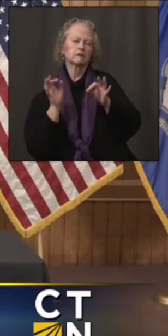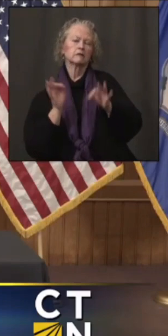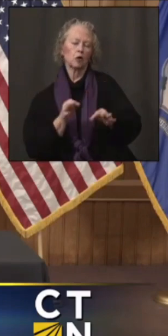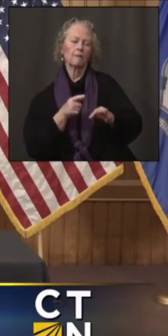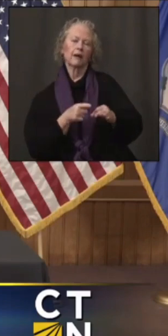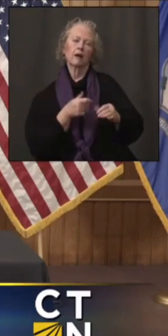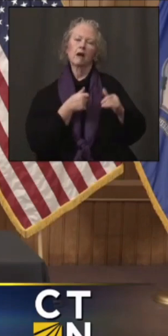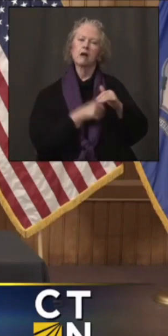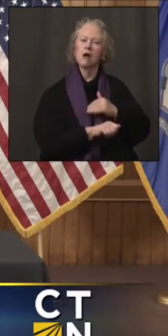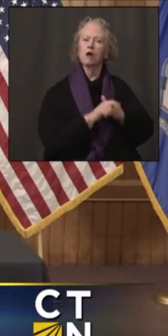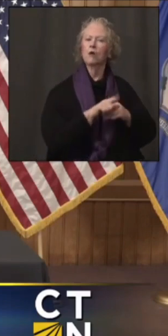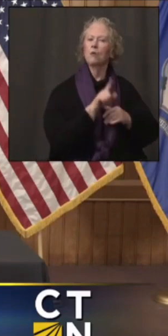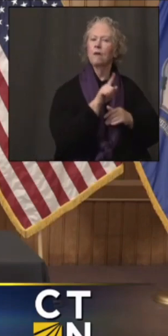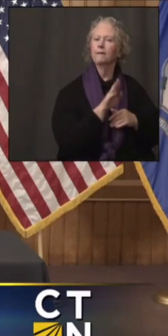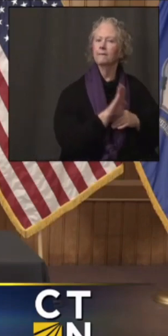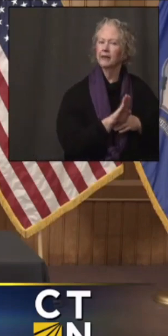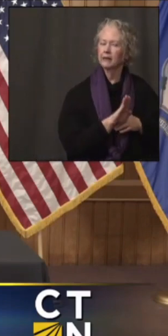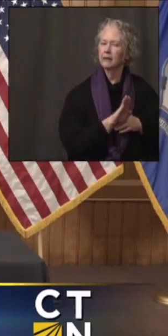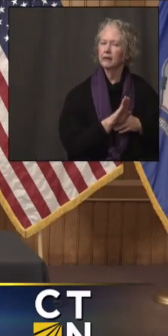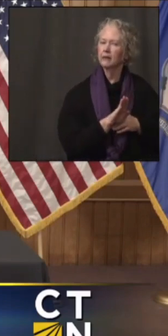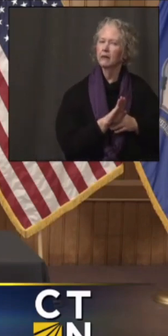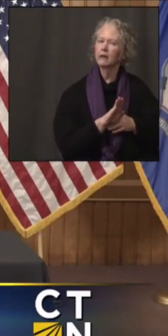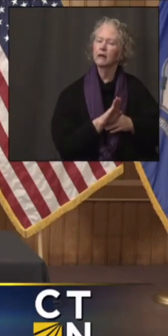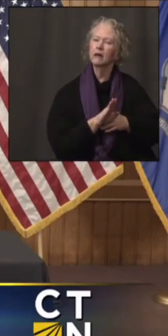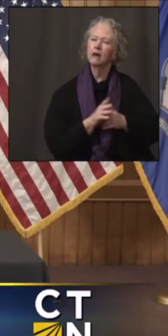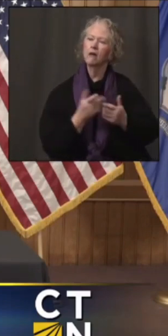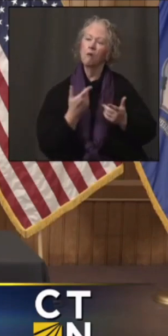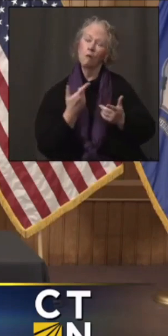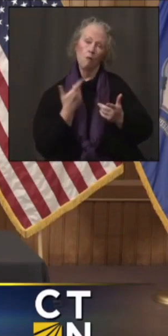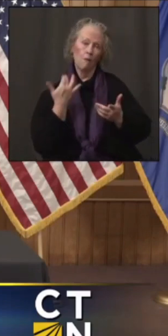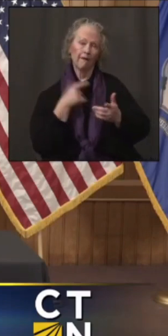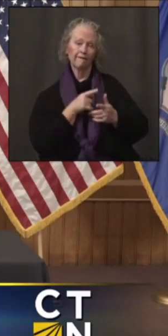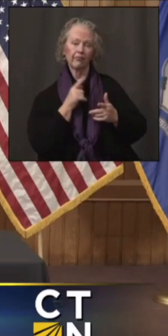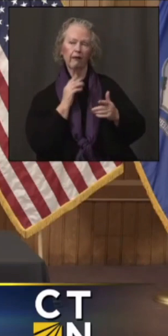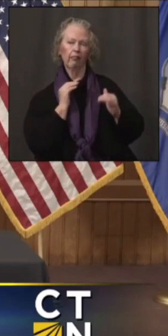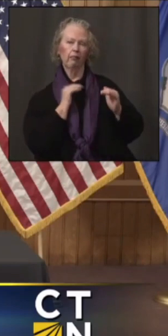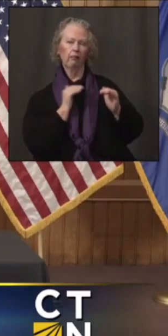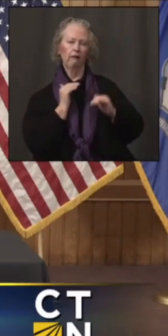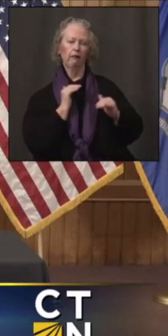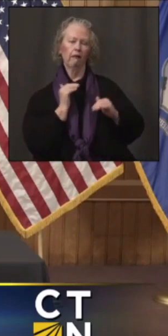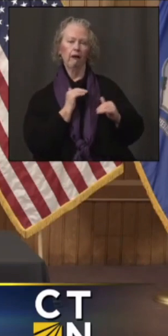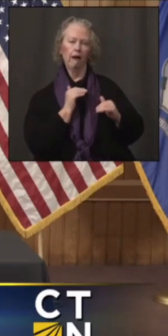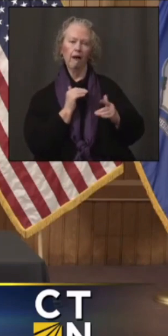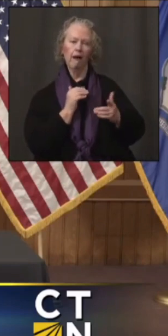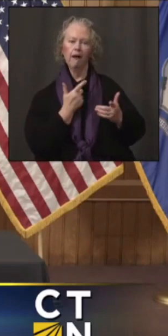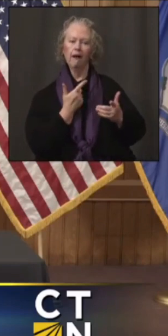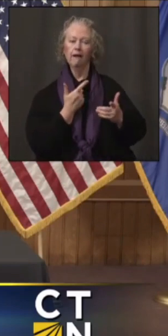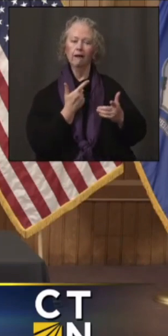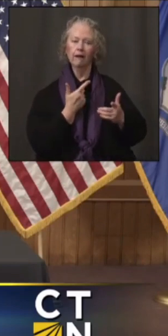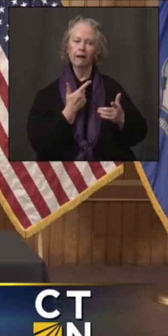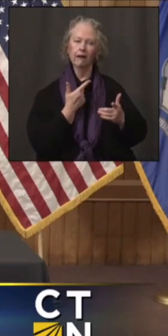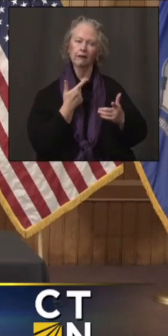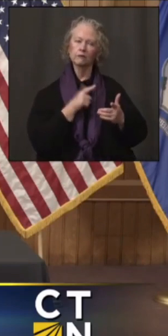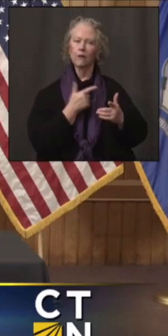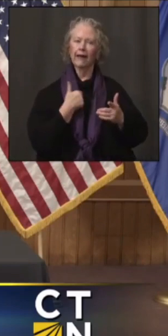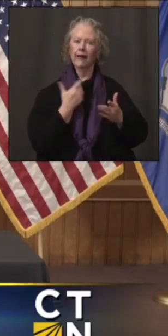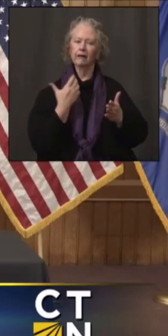phase B or could people, um, kind of be lying about having an underlying condition just to be pushed to the front of the line?